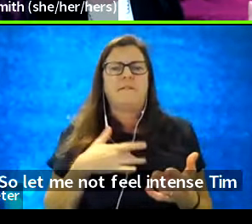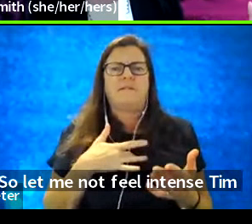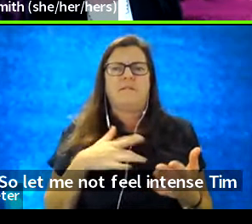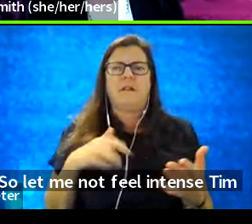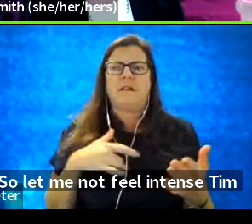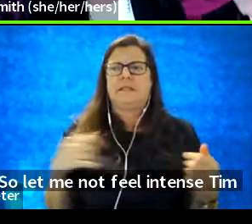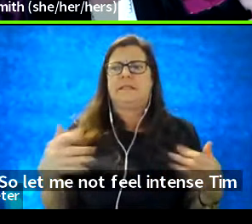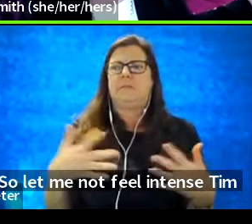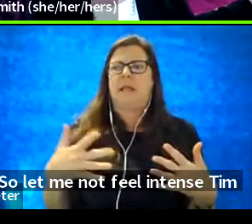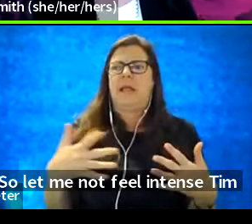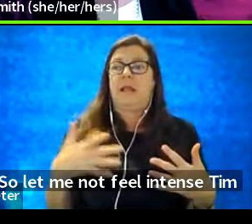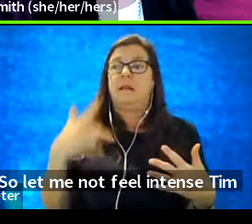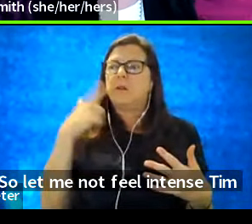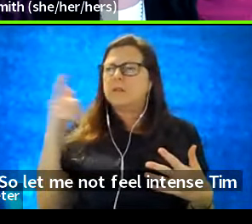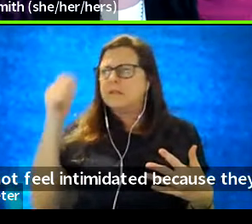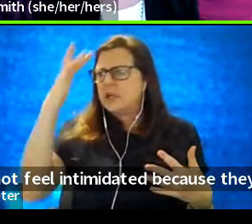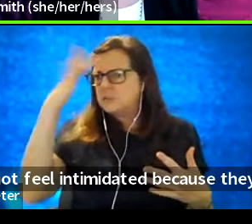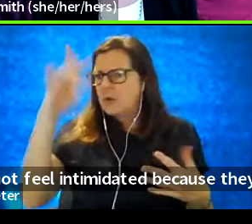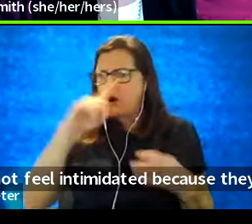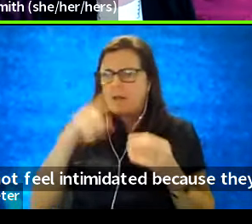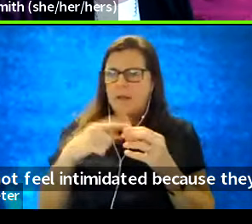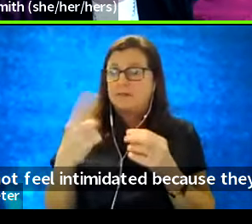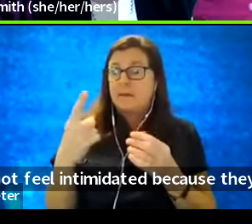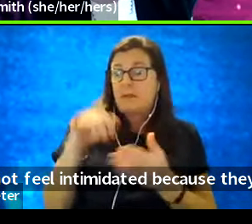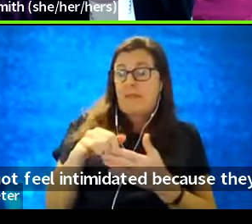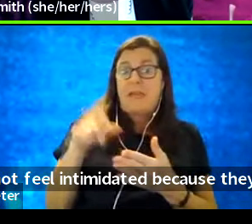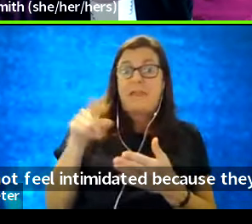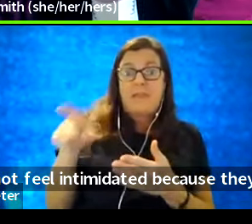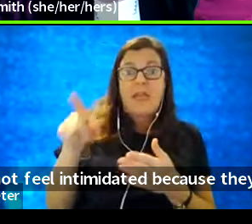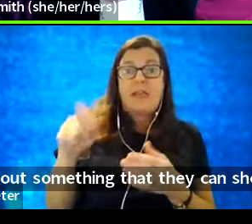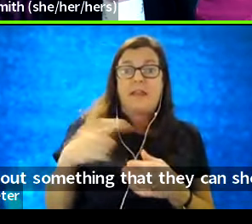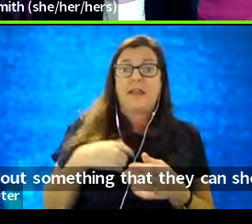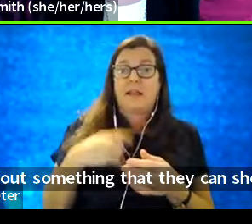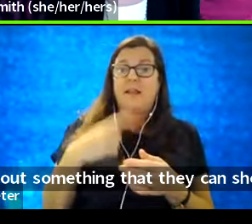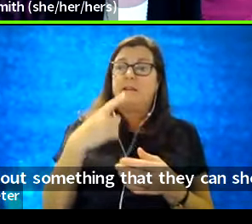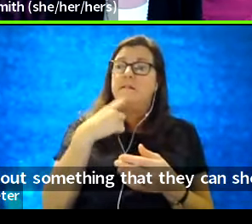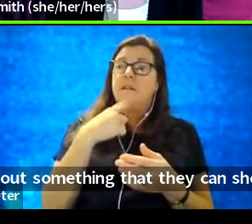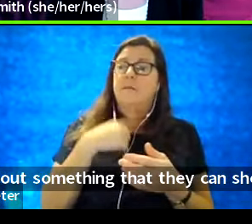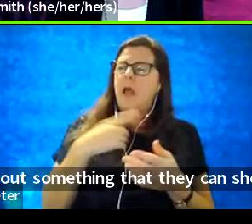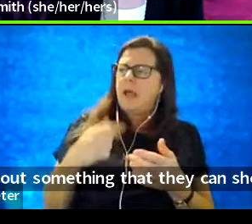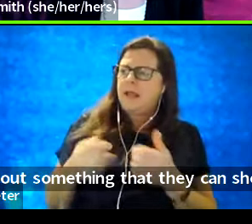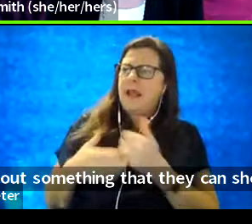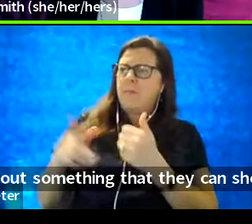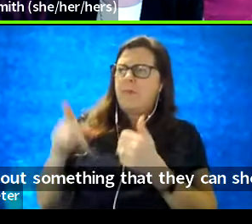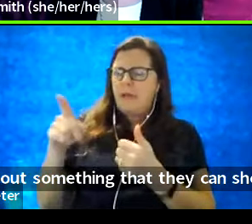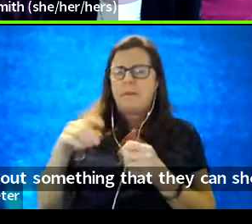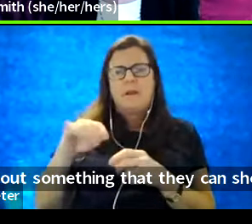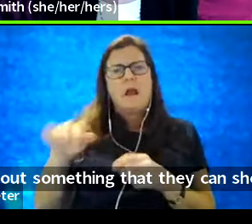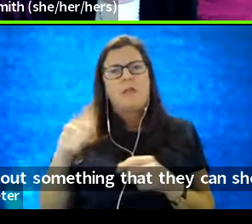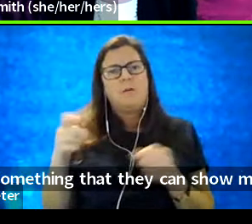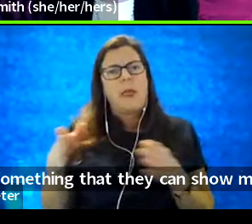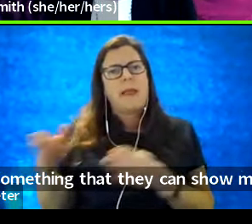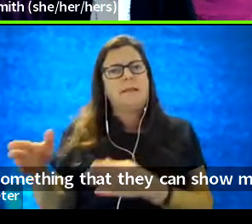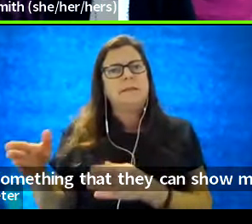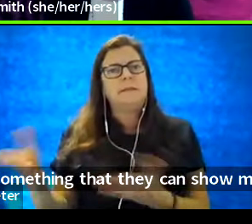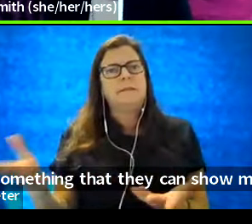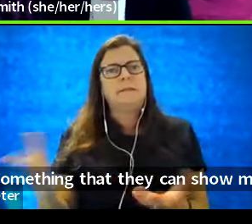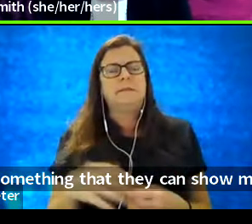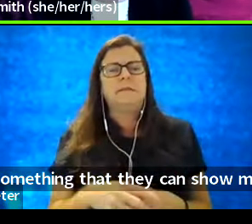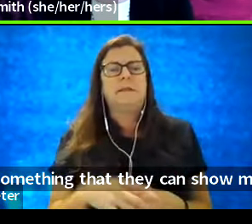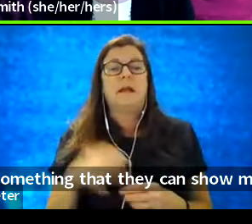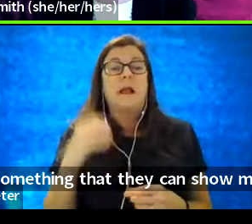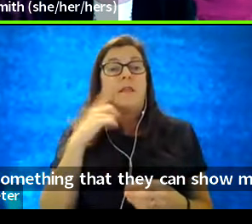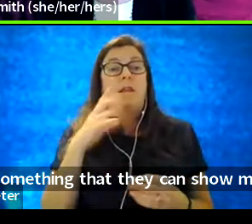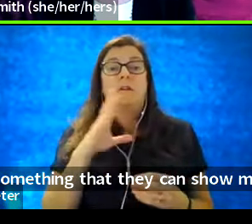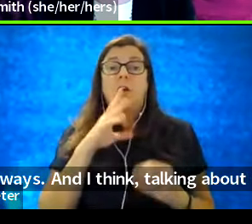because they're really smart about something that they can shore me up. I can help them in other ways. And I think talking